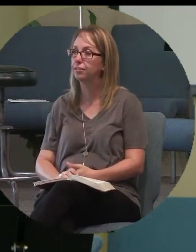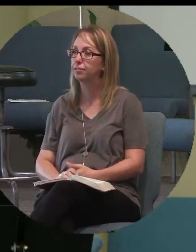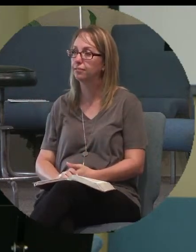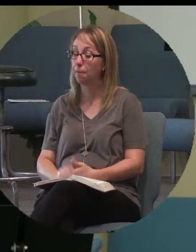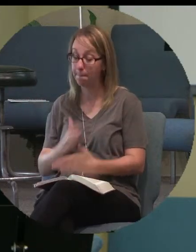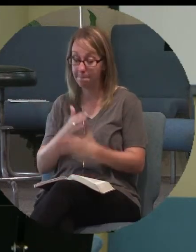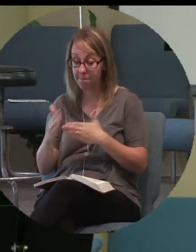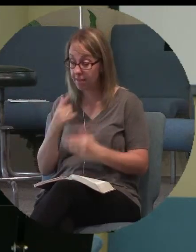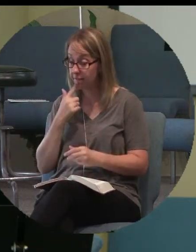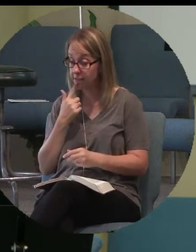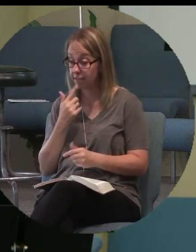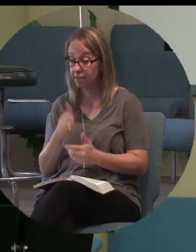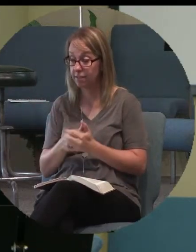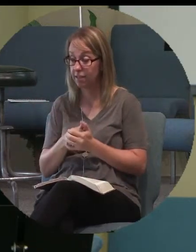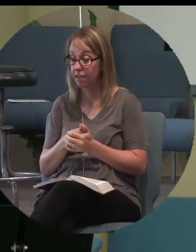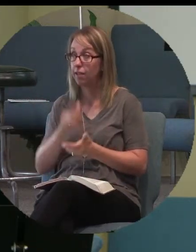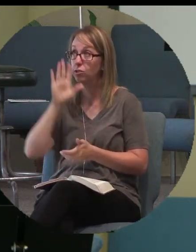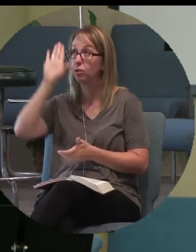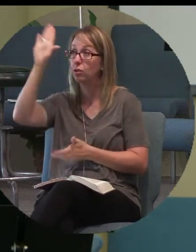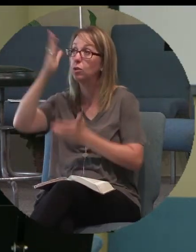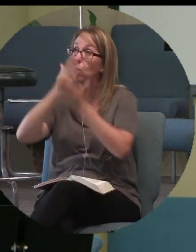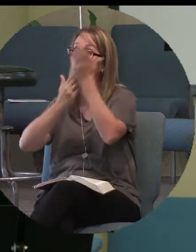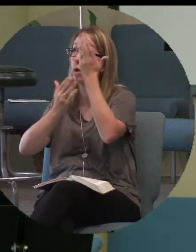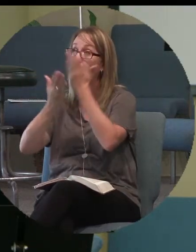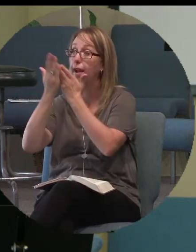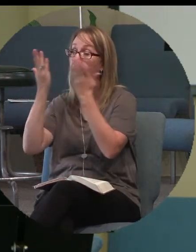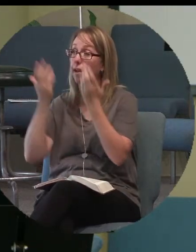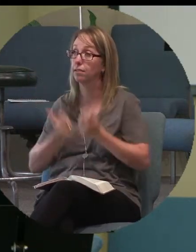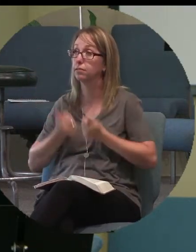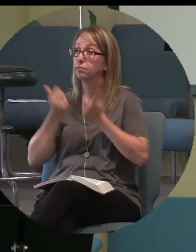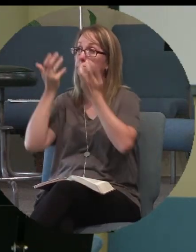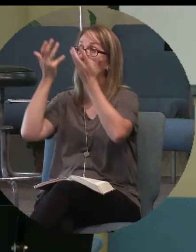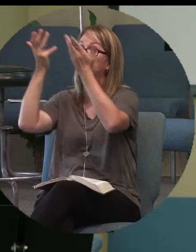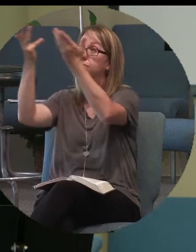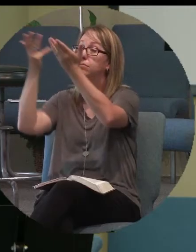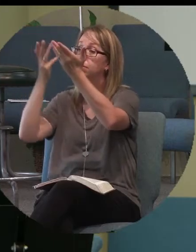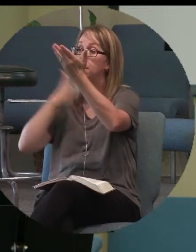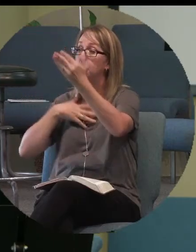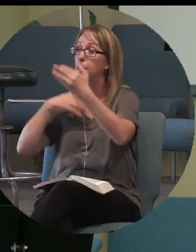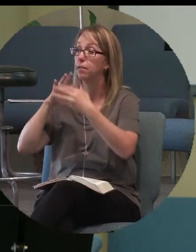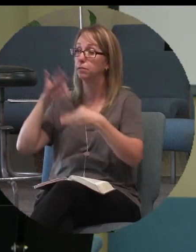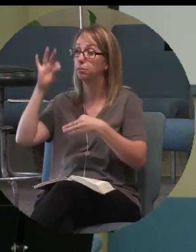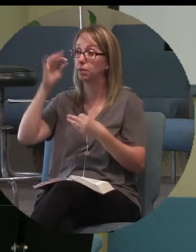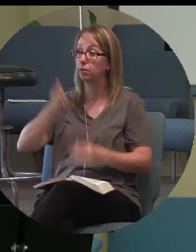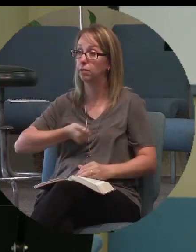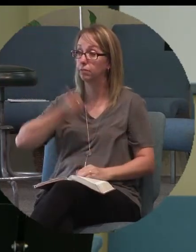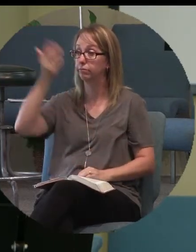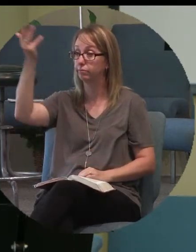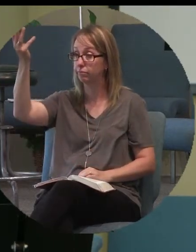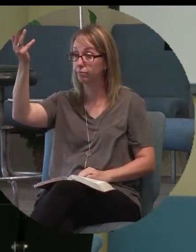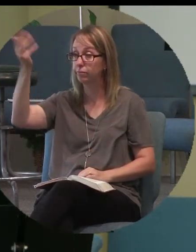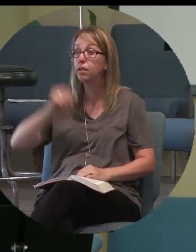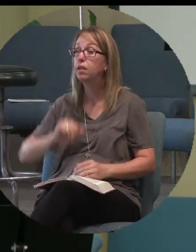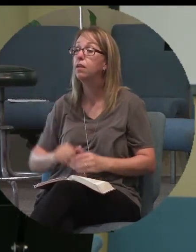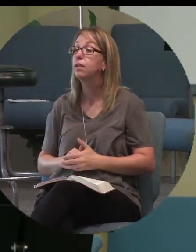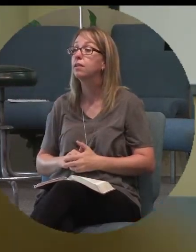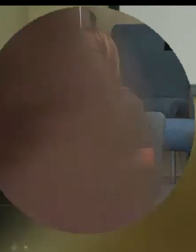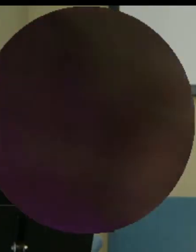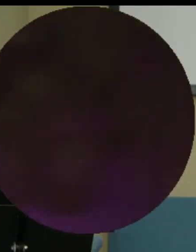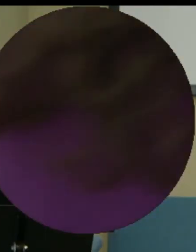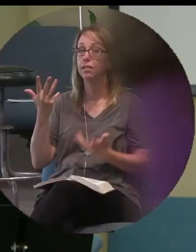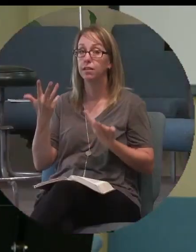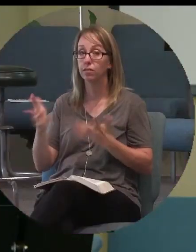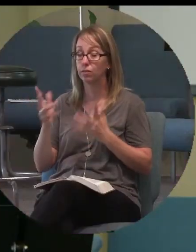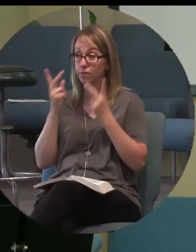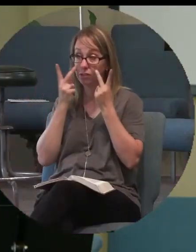end, he said, Father, into your hands I commit myself. I commit my spirit because he saw